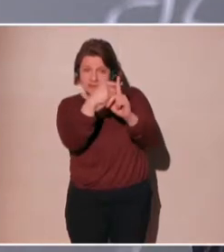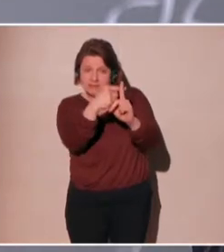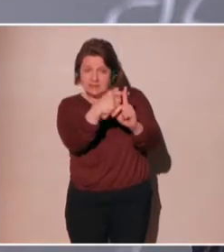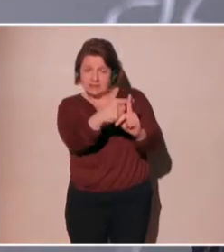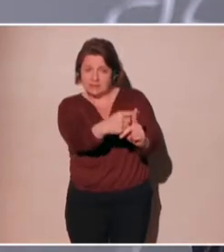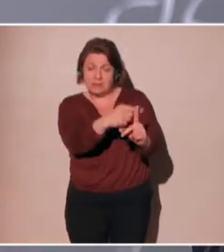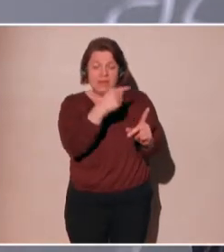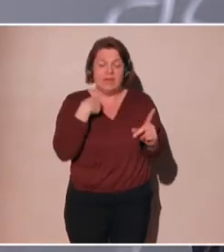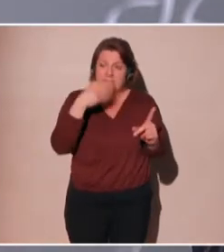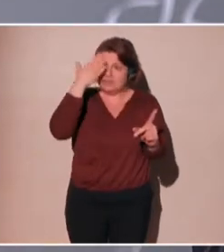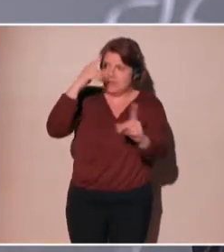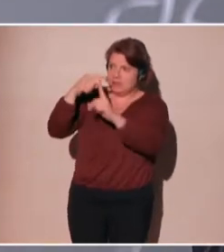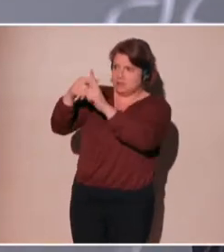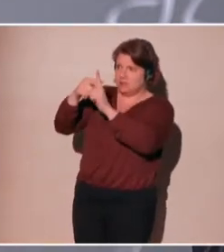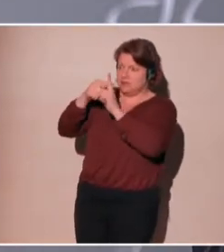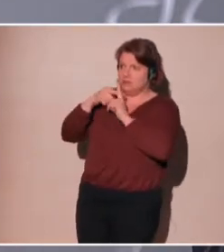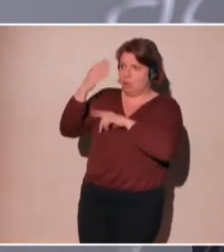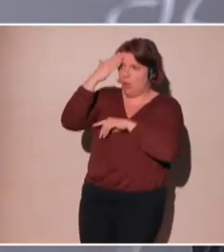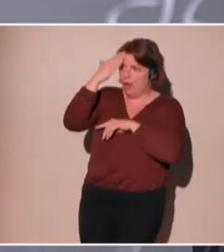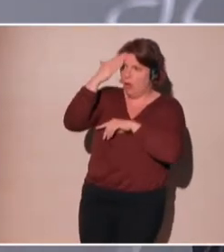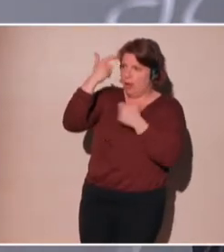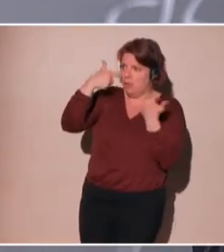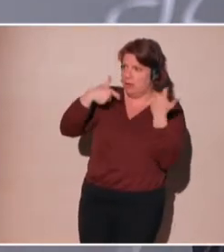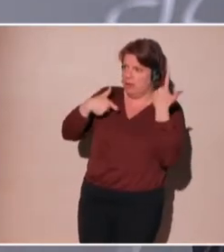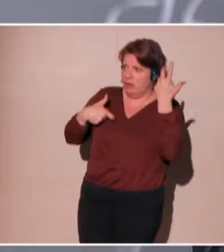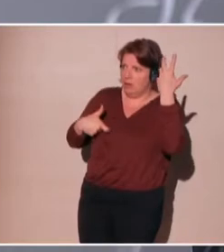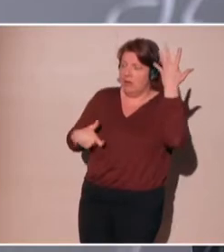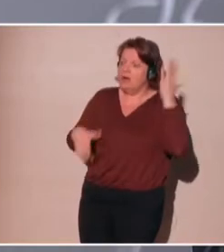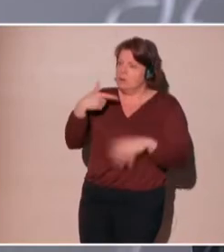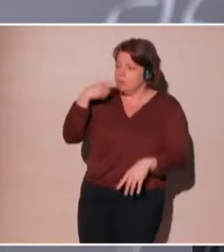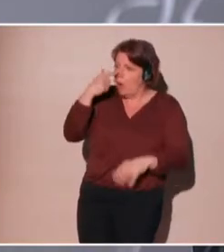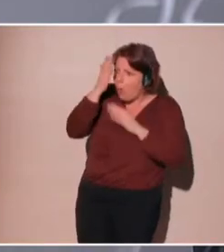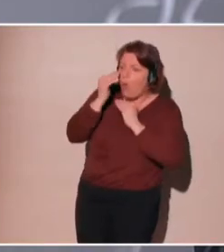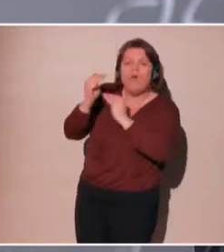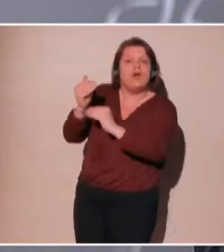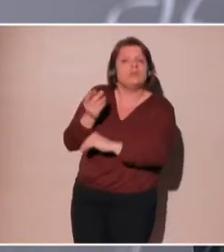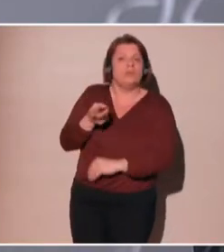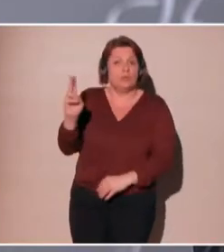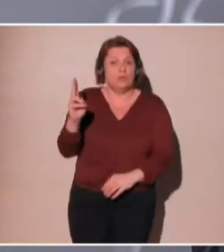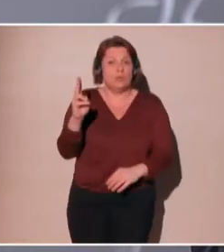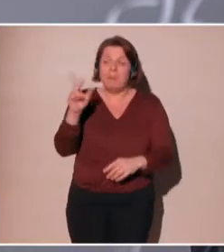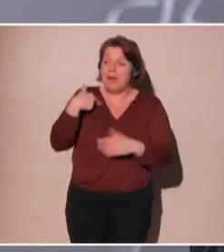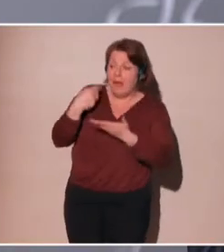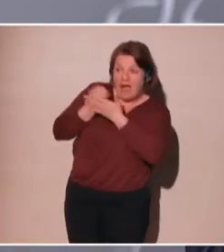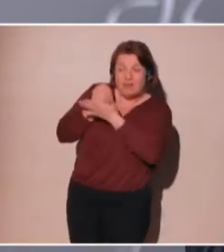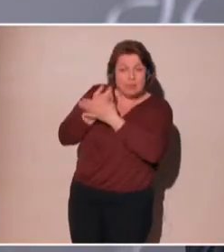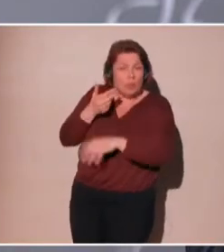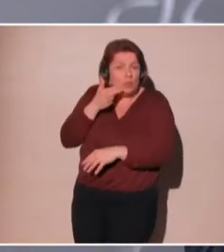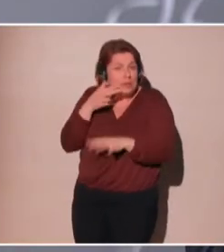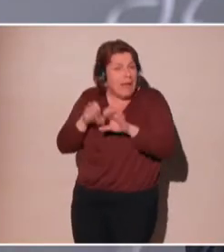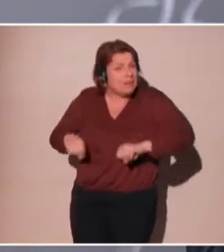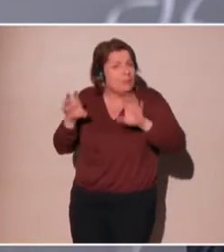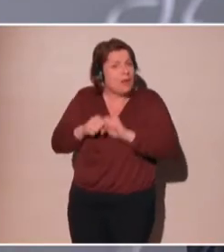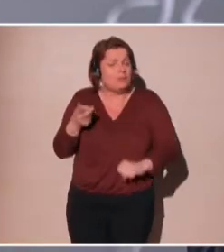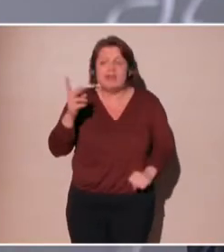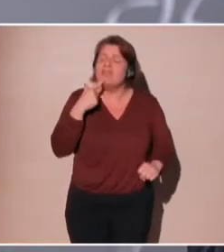So this has ramifications that are huge, not just in our personal life, not just in our